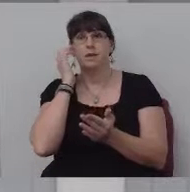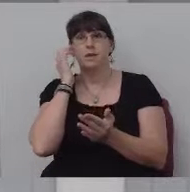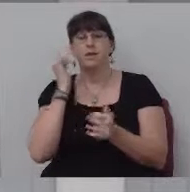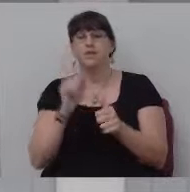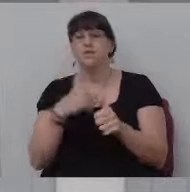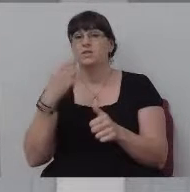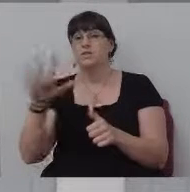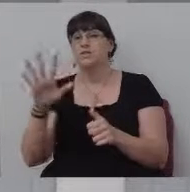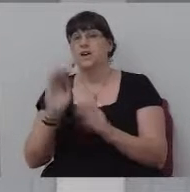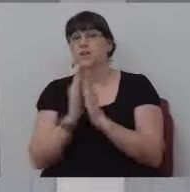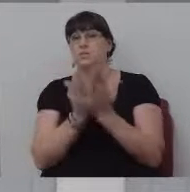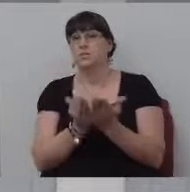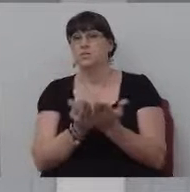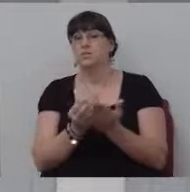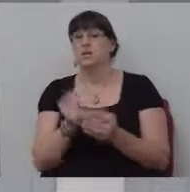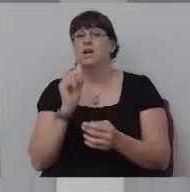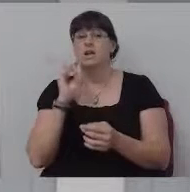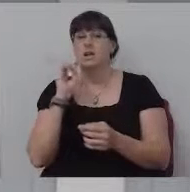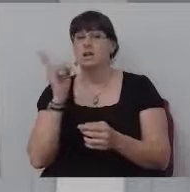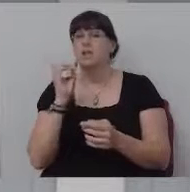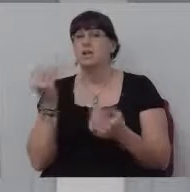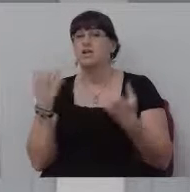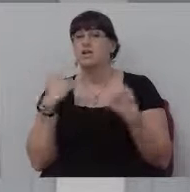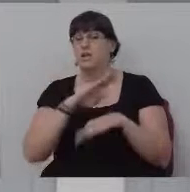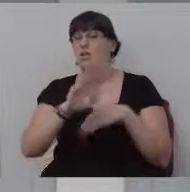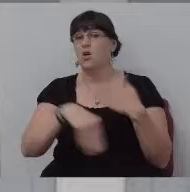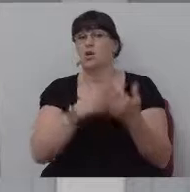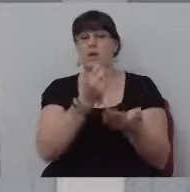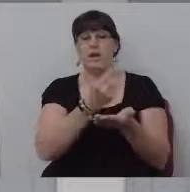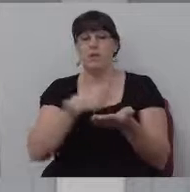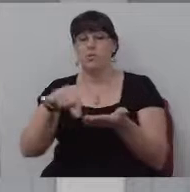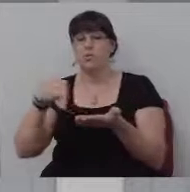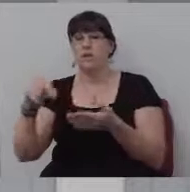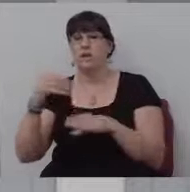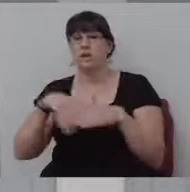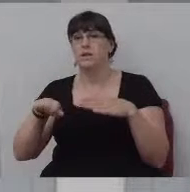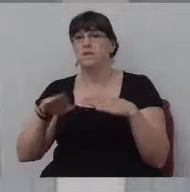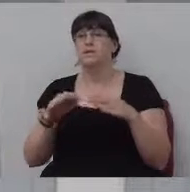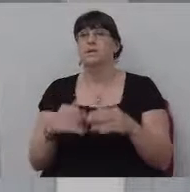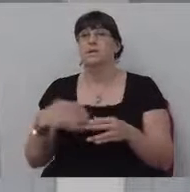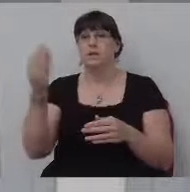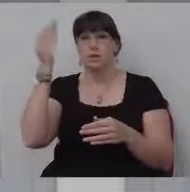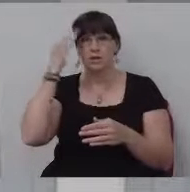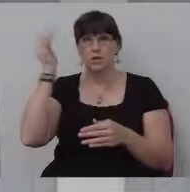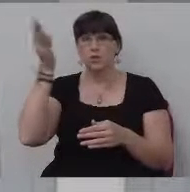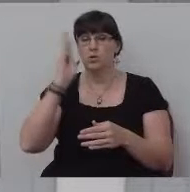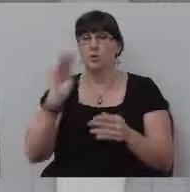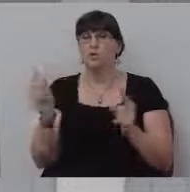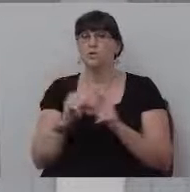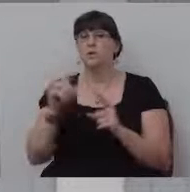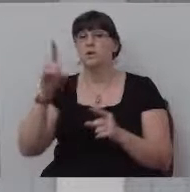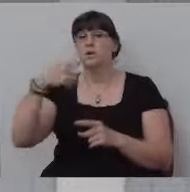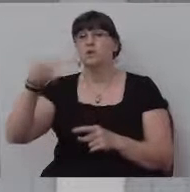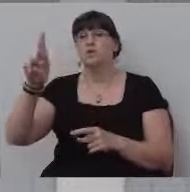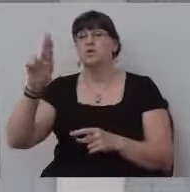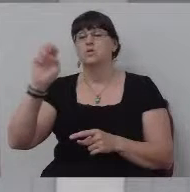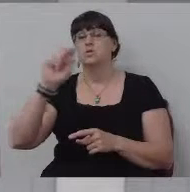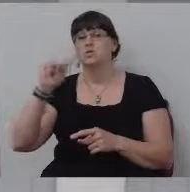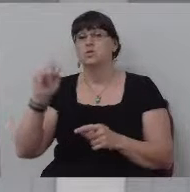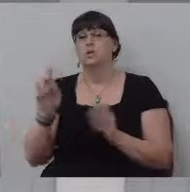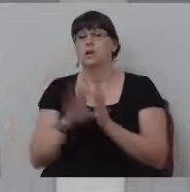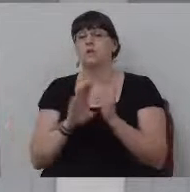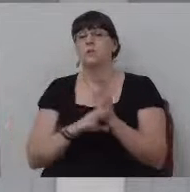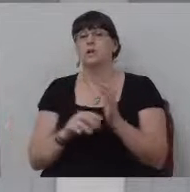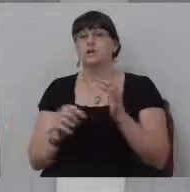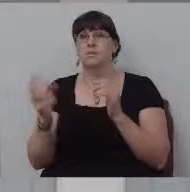first five books of the Bible, he would have already written all of that out. He knew God's word. Deuteronomy in chapter 17, verse